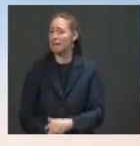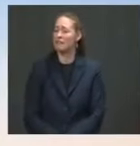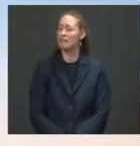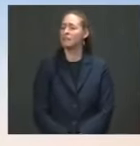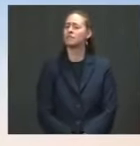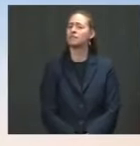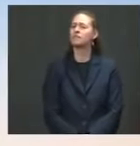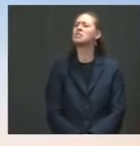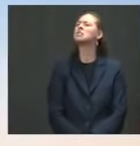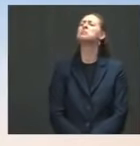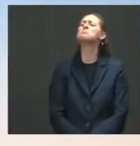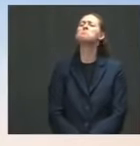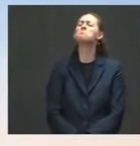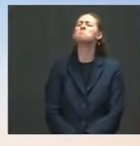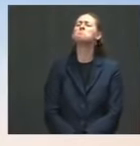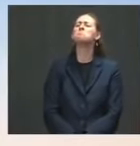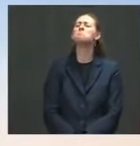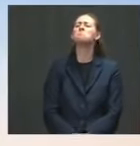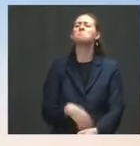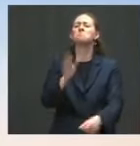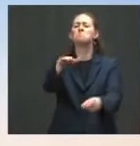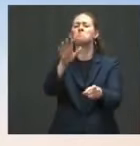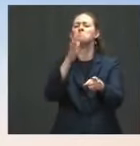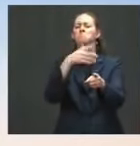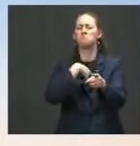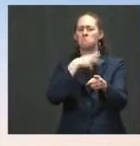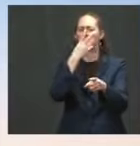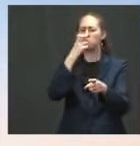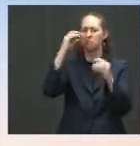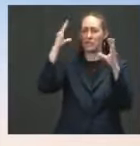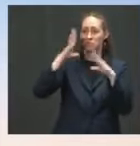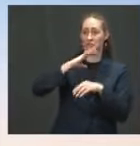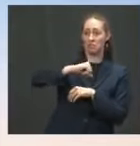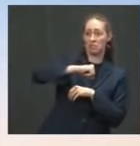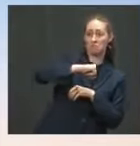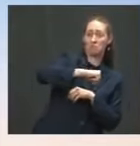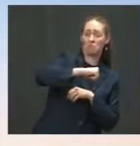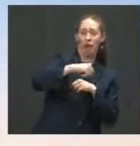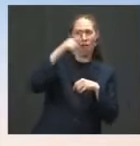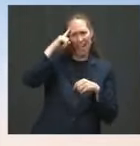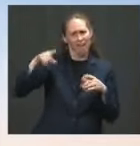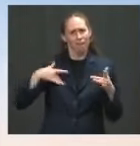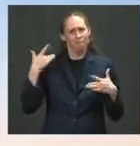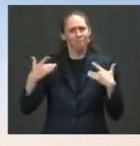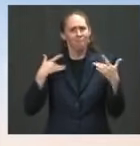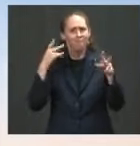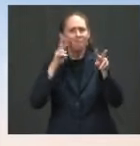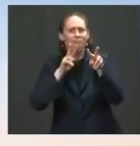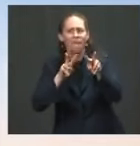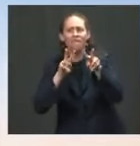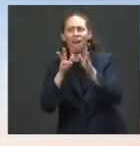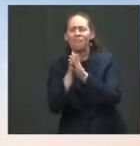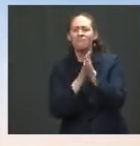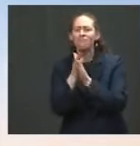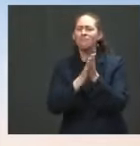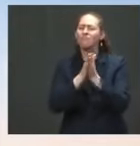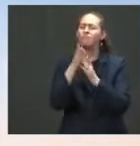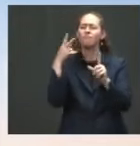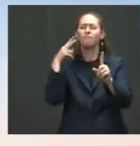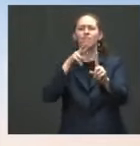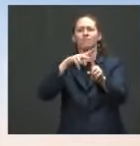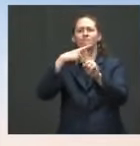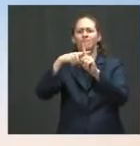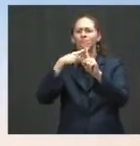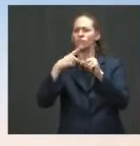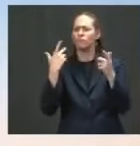work with our teachers to get our schools reopened. In fact, I think they've shown a lot of proactive communication about wanting